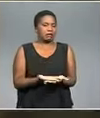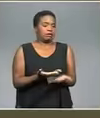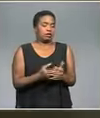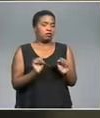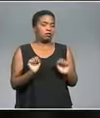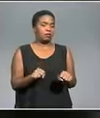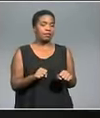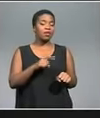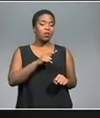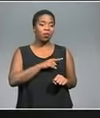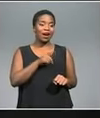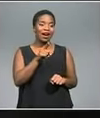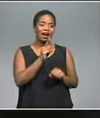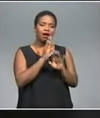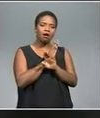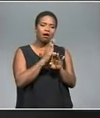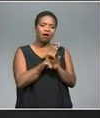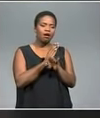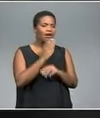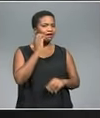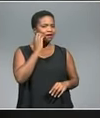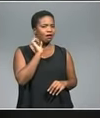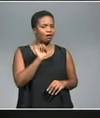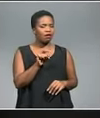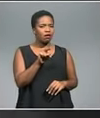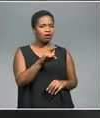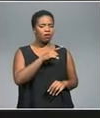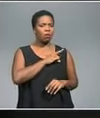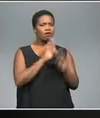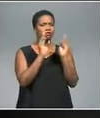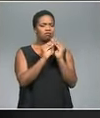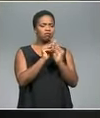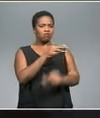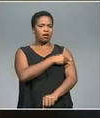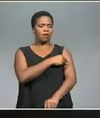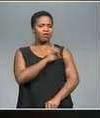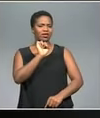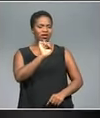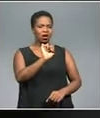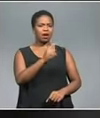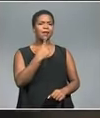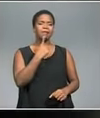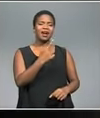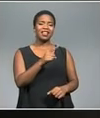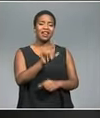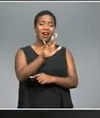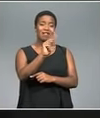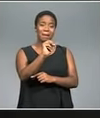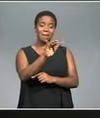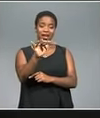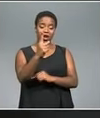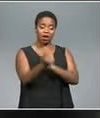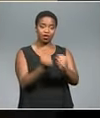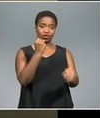all centers on this secret recording made during a meeting Agritzi had with his bosses. They were offering five million rand a